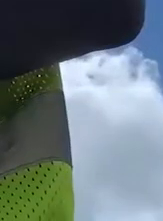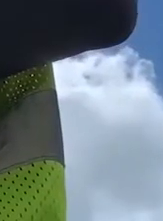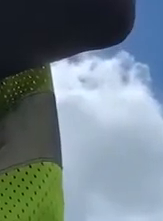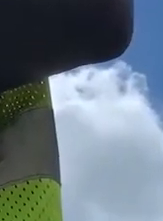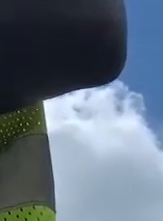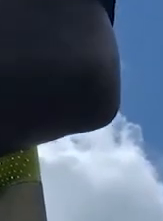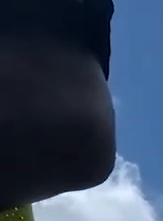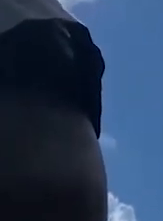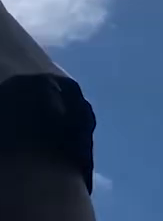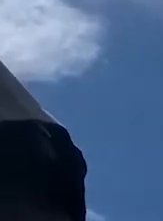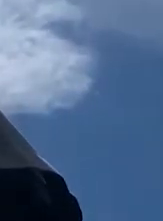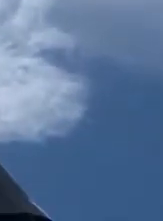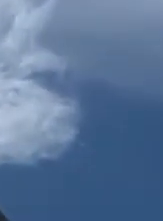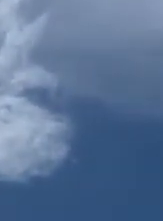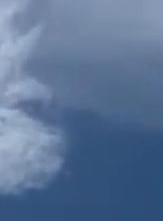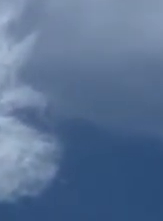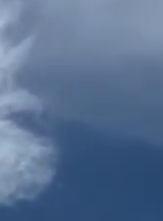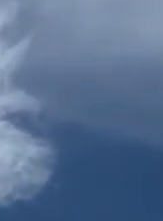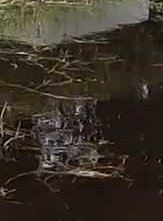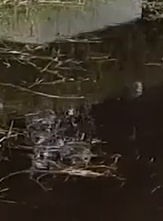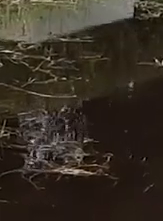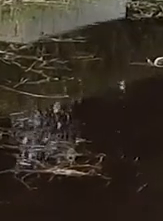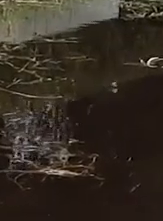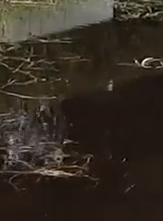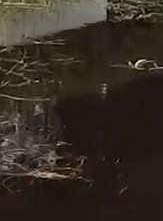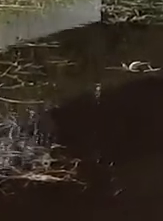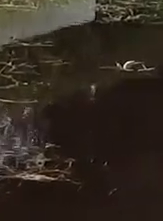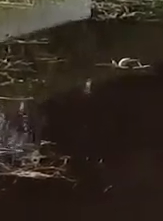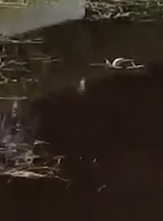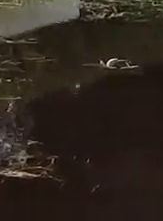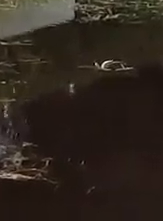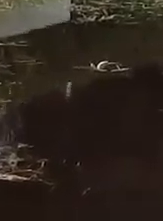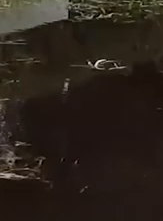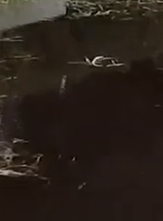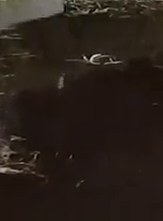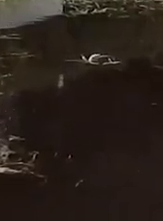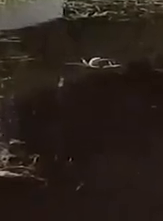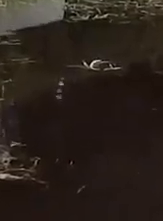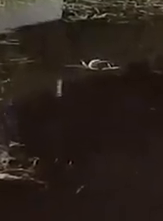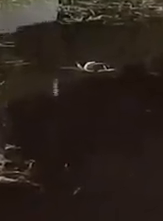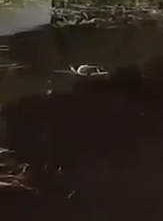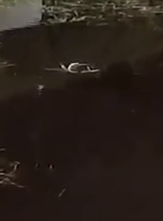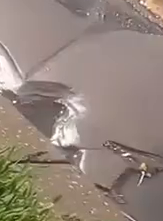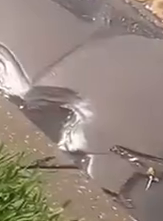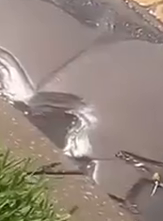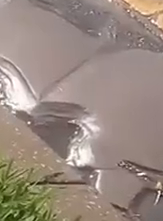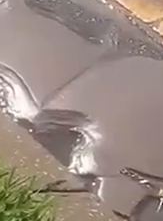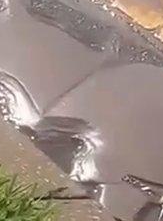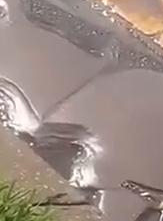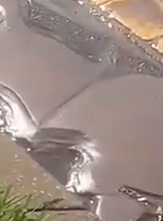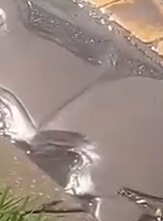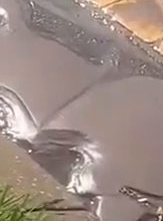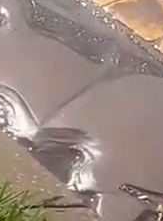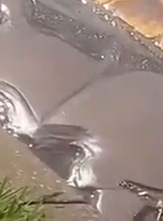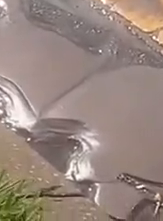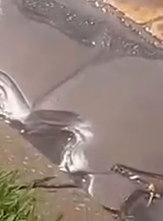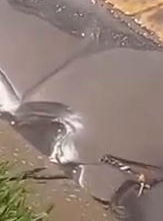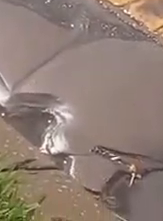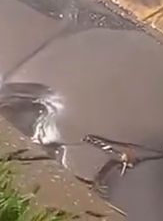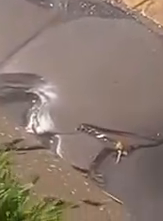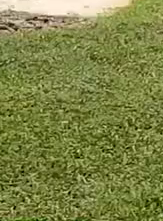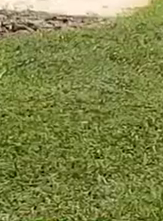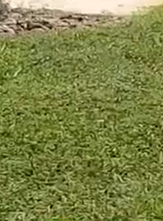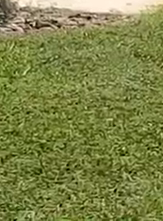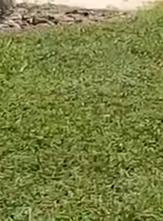like this remote-control lawnmower. We're also unique in that we perform pesticide treatment and manage our own irrigation